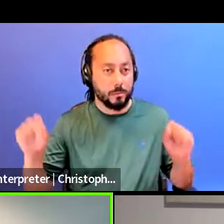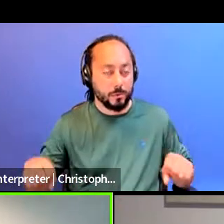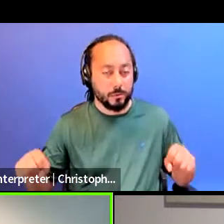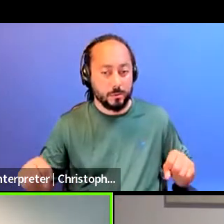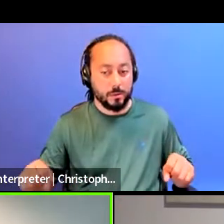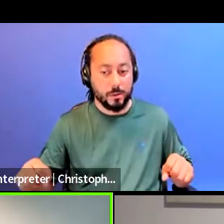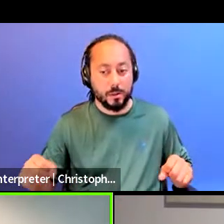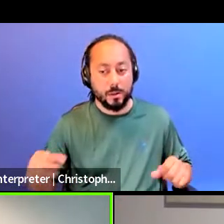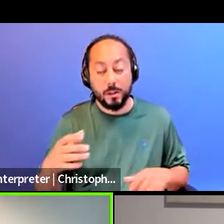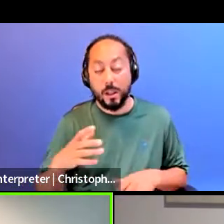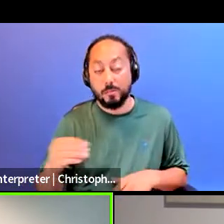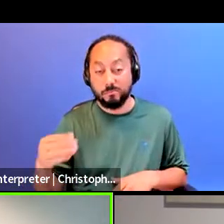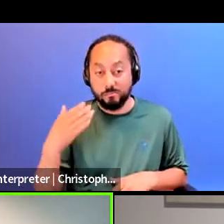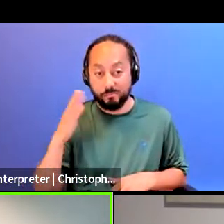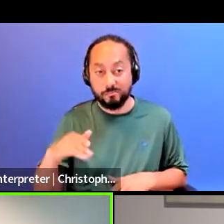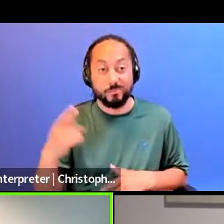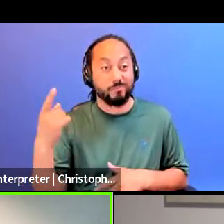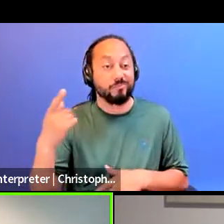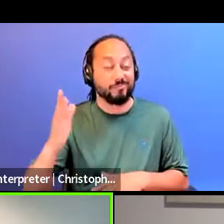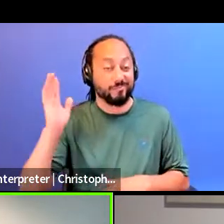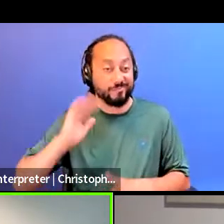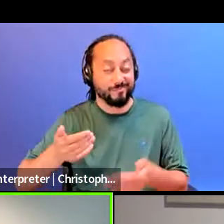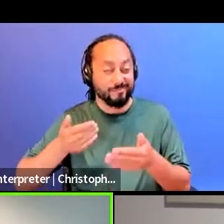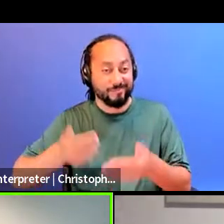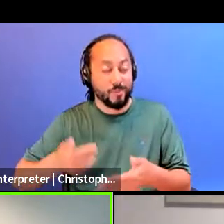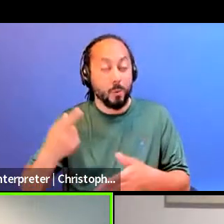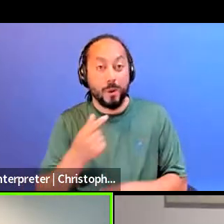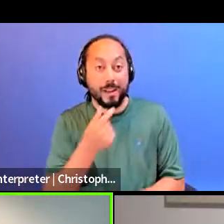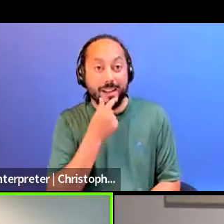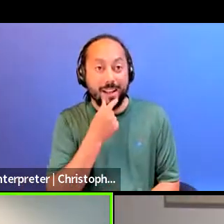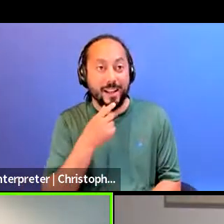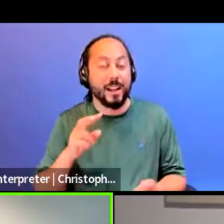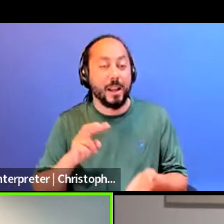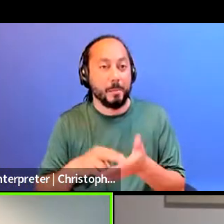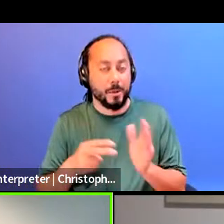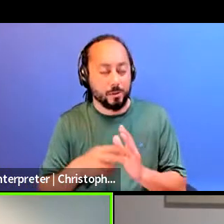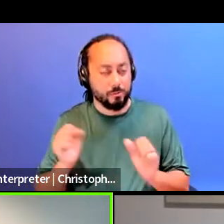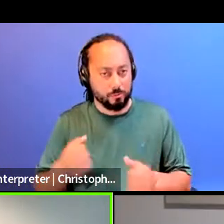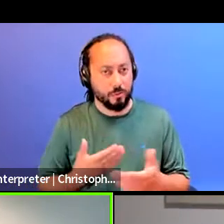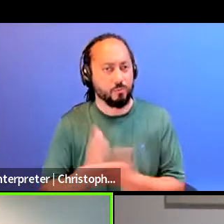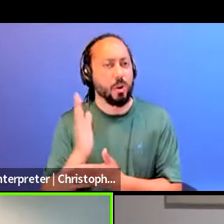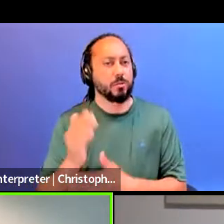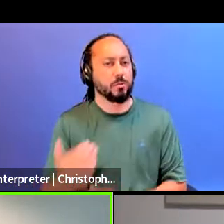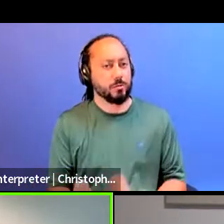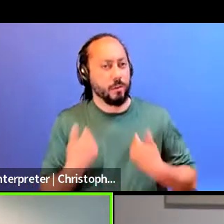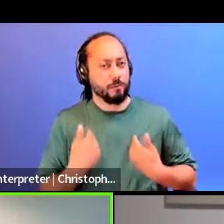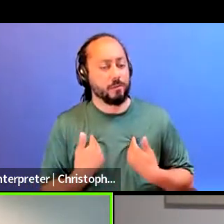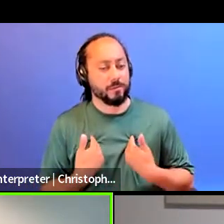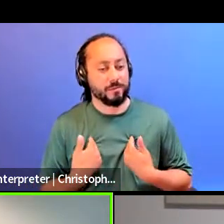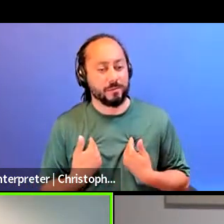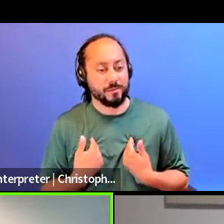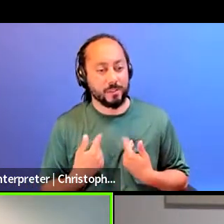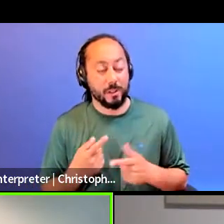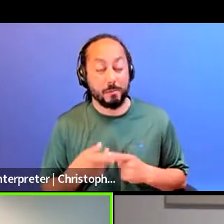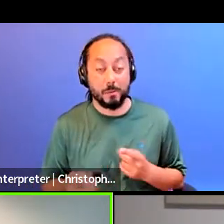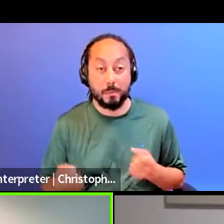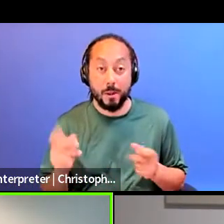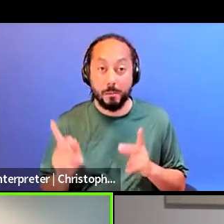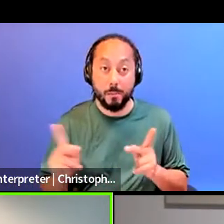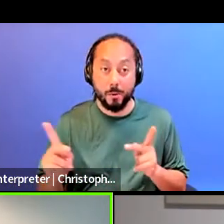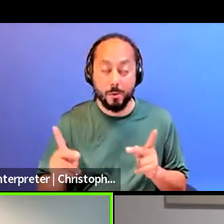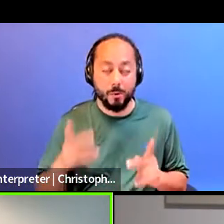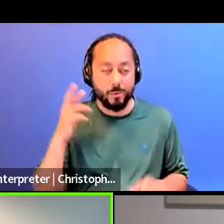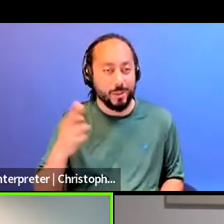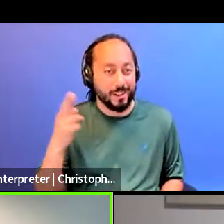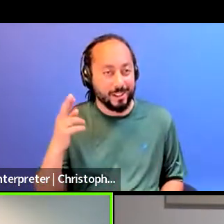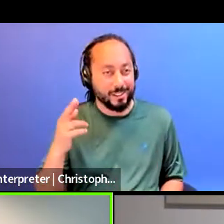brief window in which being gay seemed as if, you know, you could be a right-holding citizen being, you know, but we're seeing that, you know, masses of people who are realizing that the